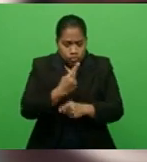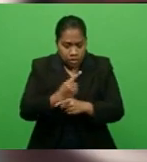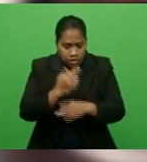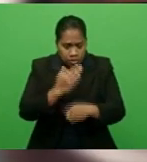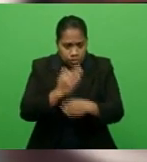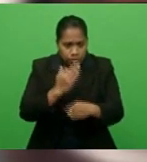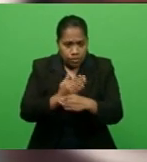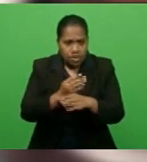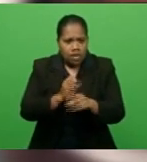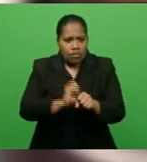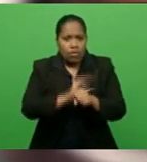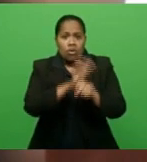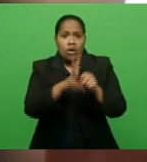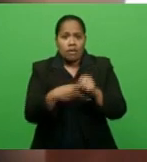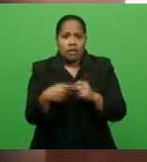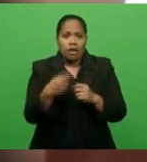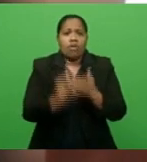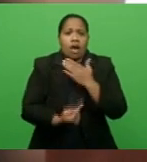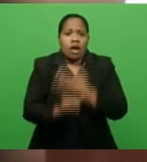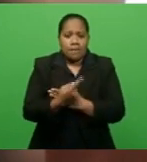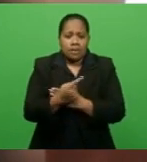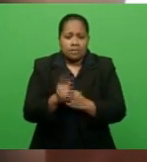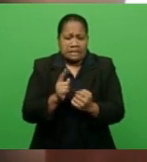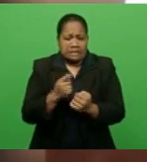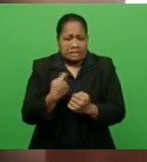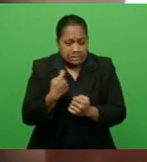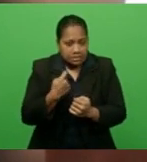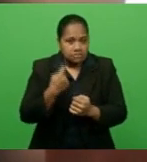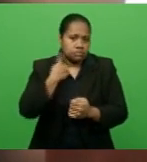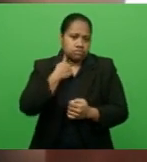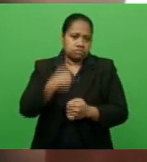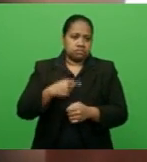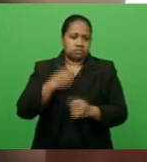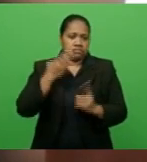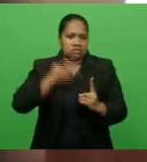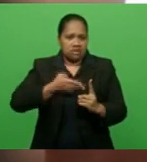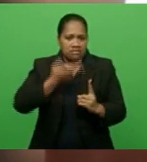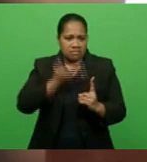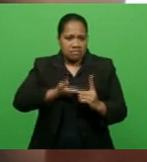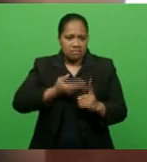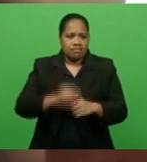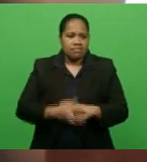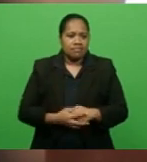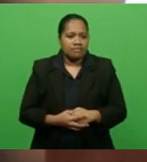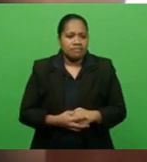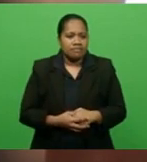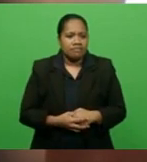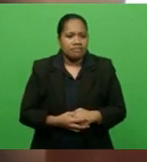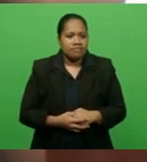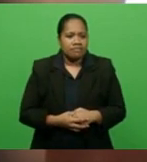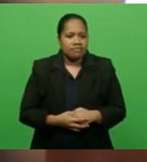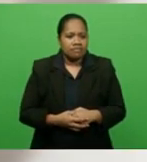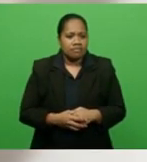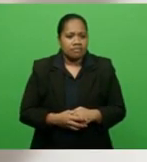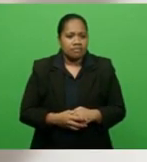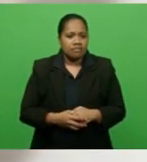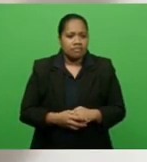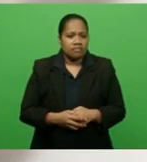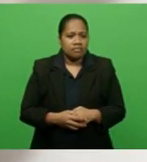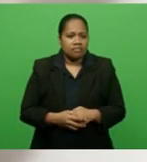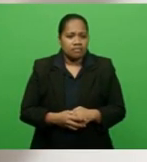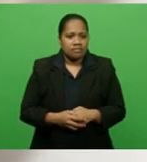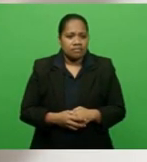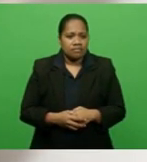-19 almost killed him. And why I'm sharing this is because I don't want anyone to go through what I went through. It is